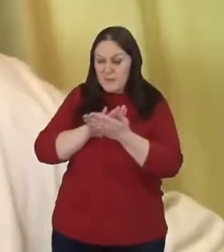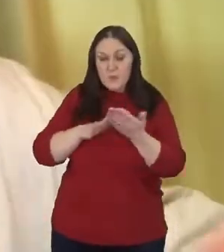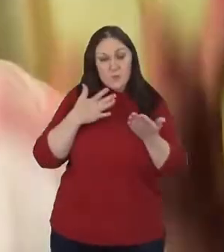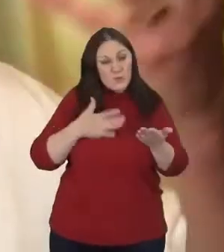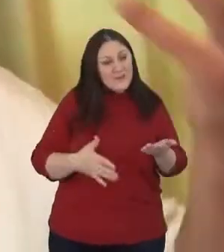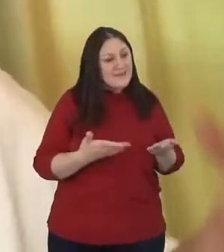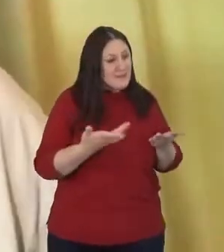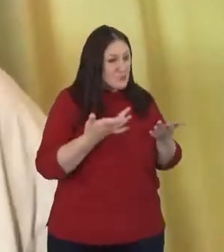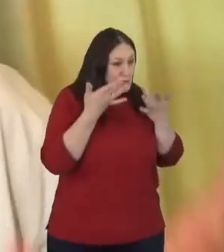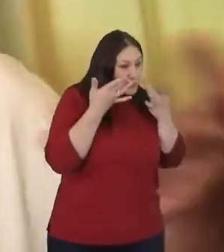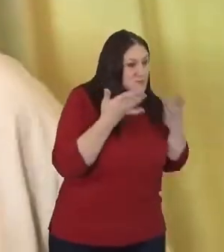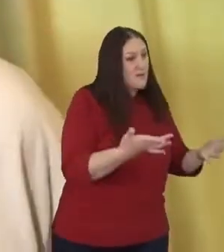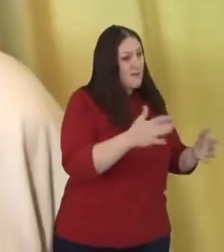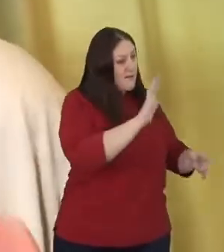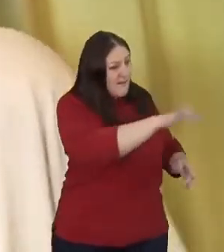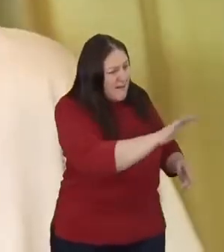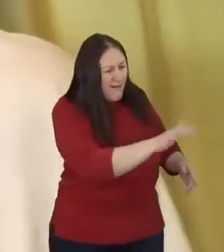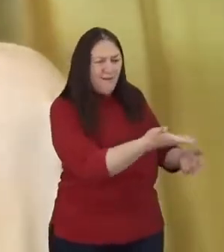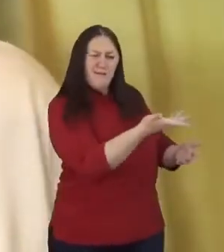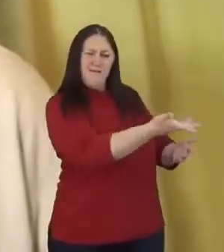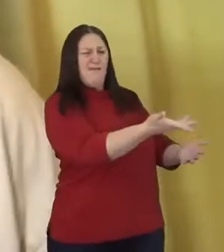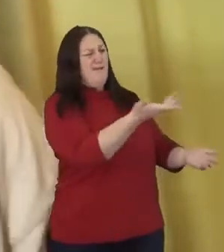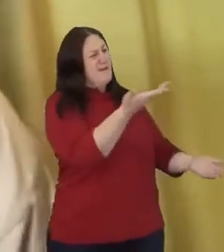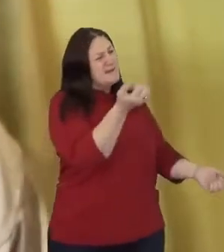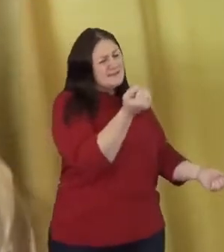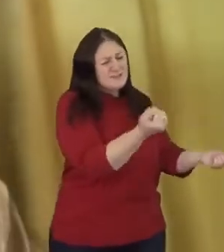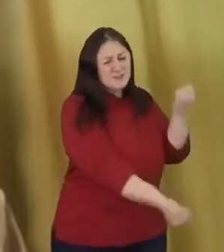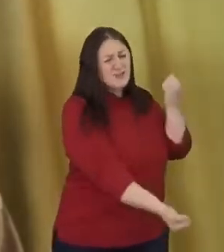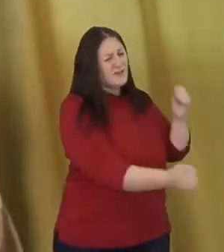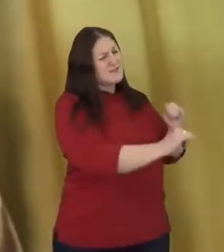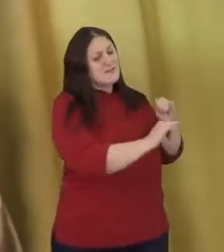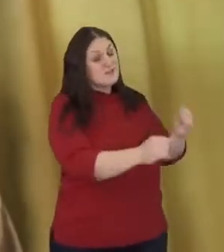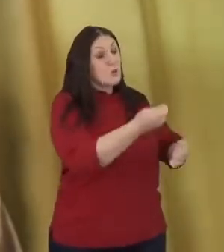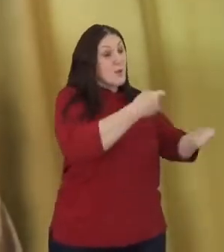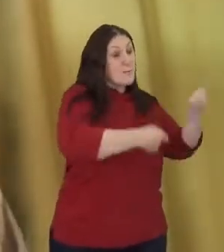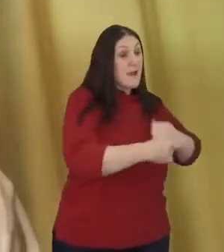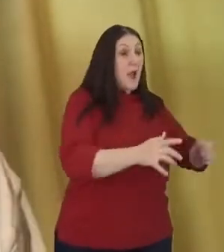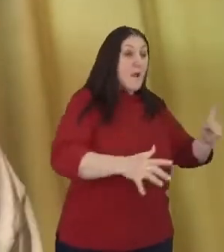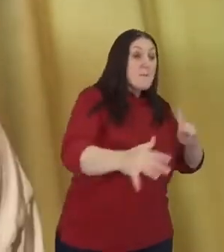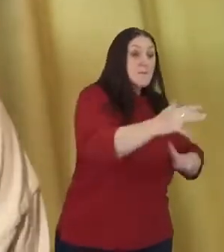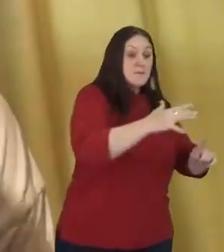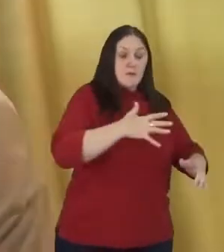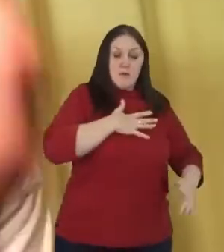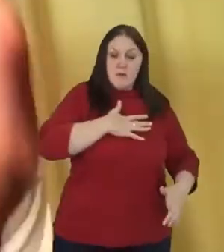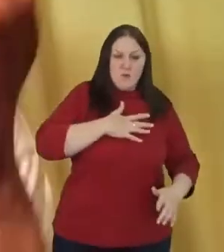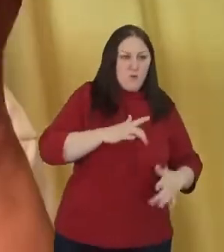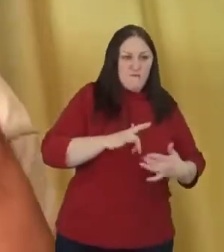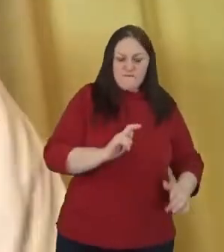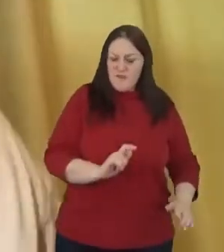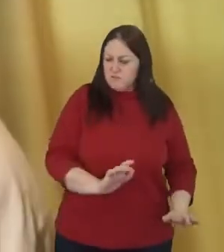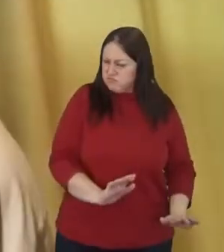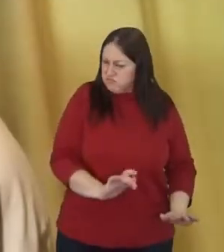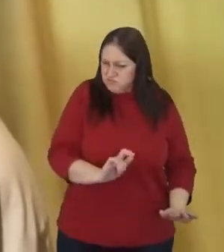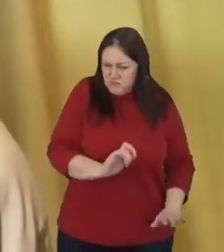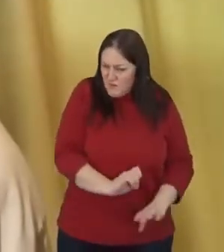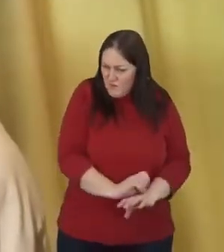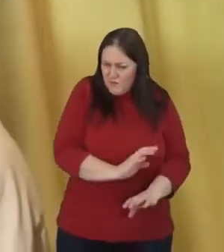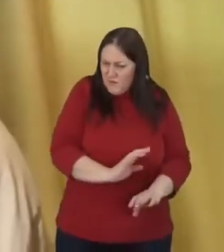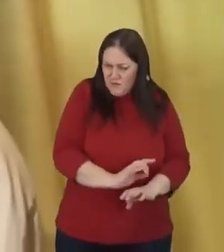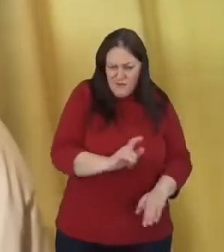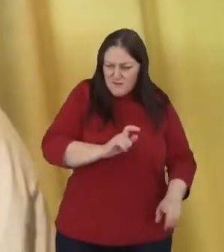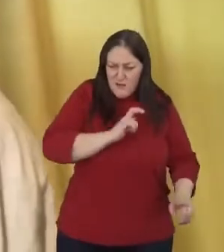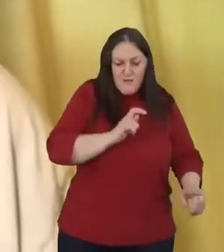injustice so that it becomes so uncomfortable that people have to respond,